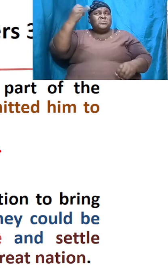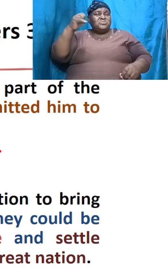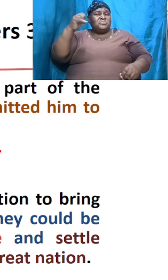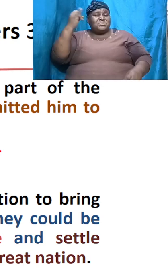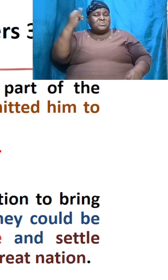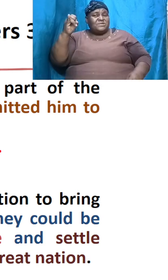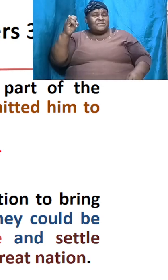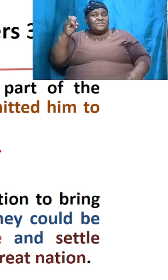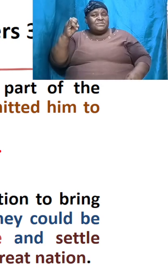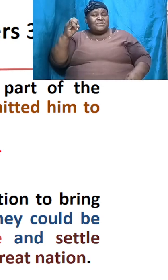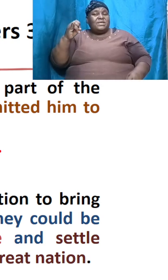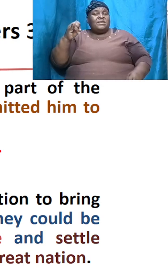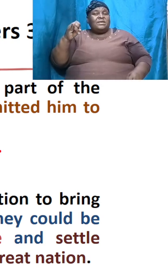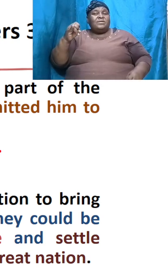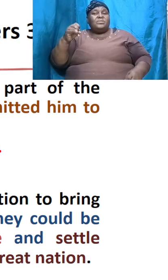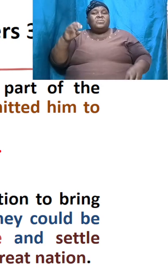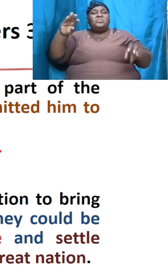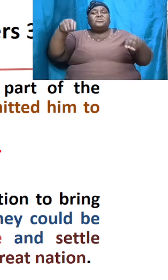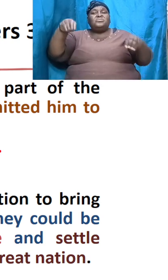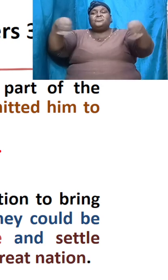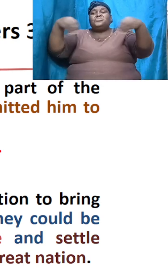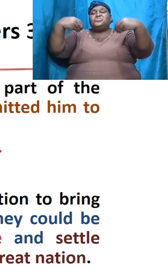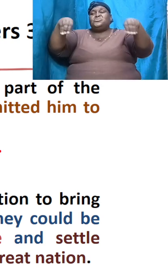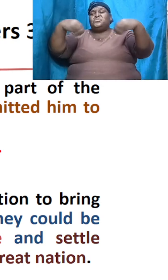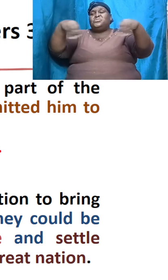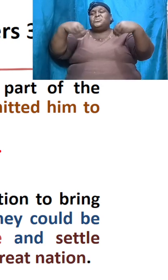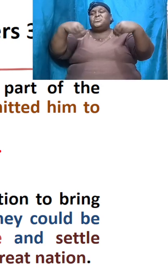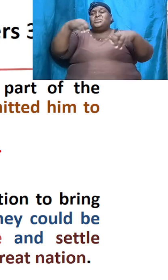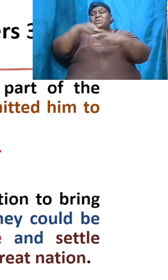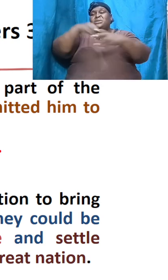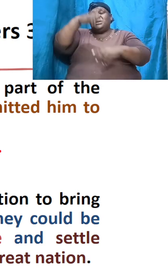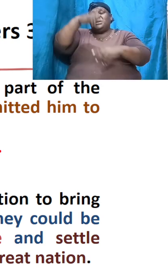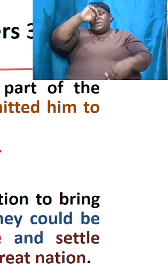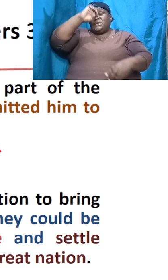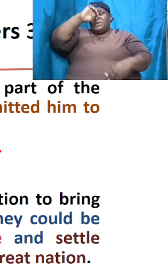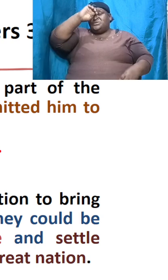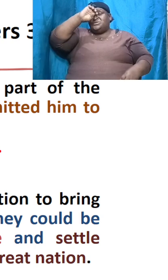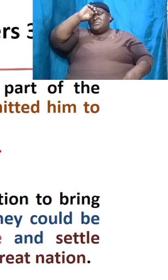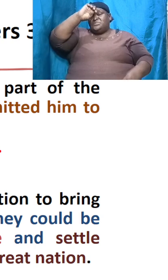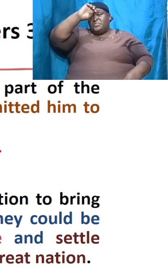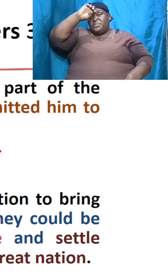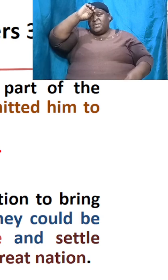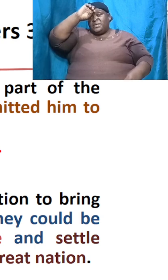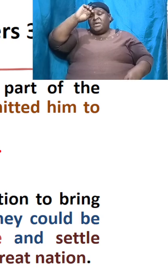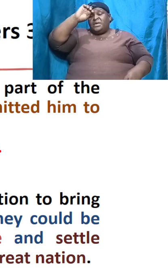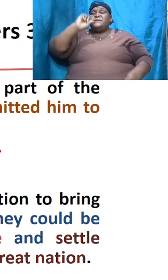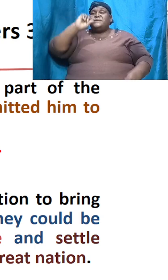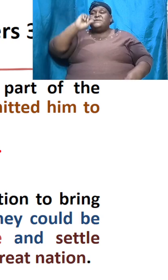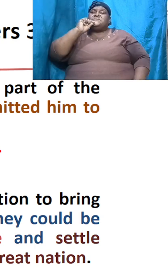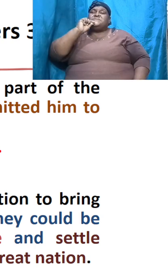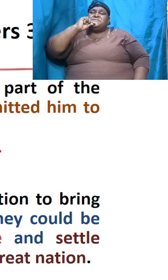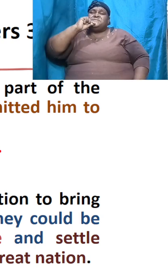now was sold into Egypt and to suffer